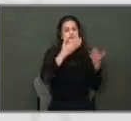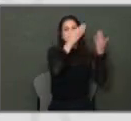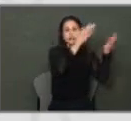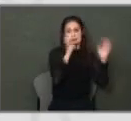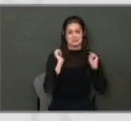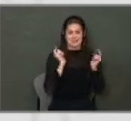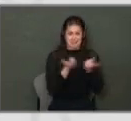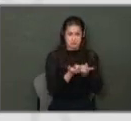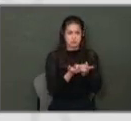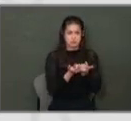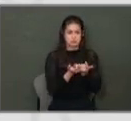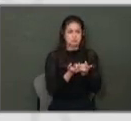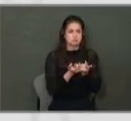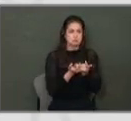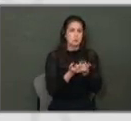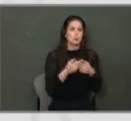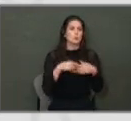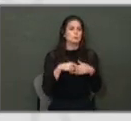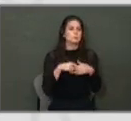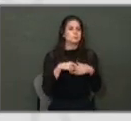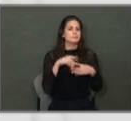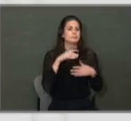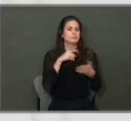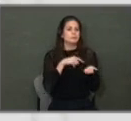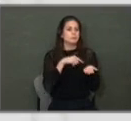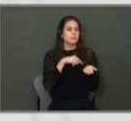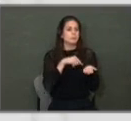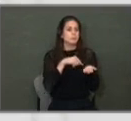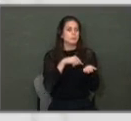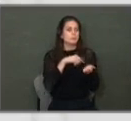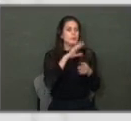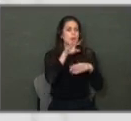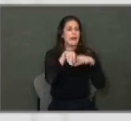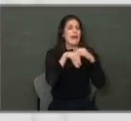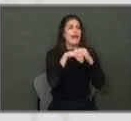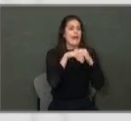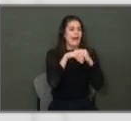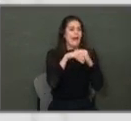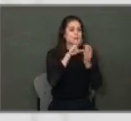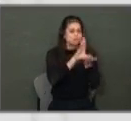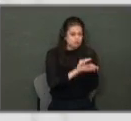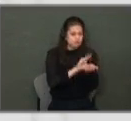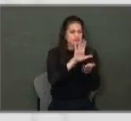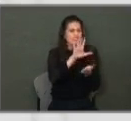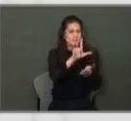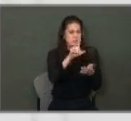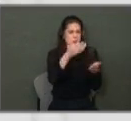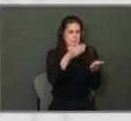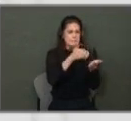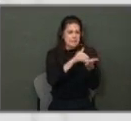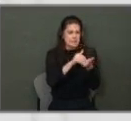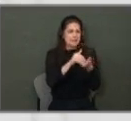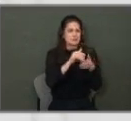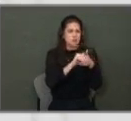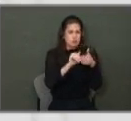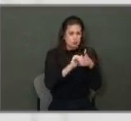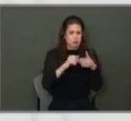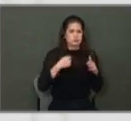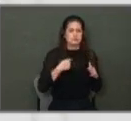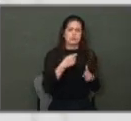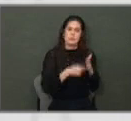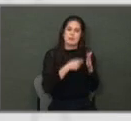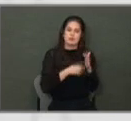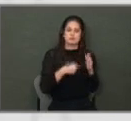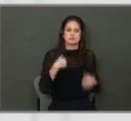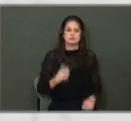that we credit back to all CPS customers $50 million of the 75. And I'll talk about where the other 25